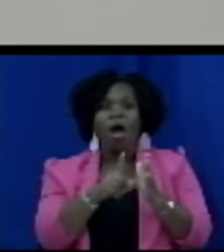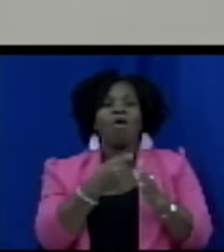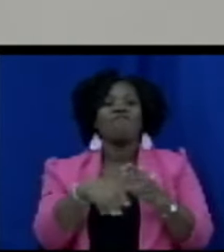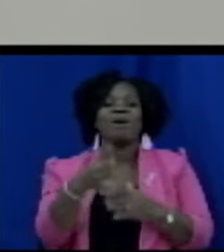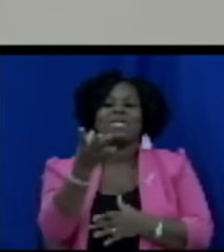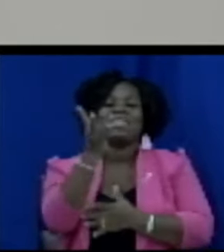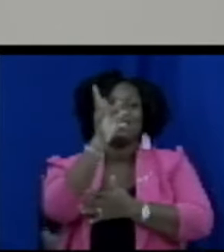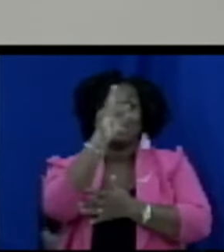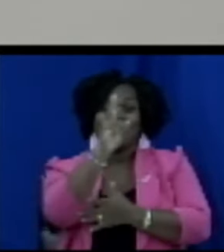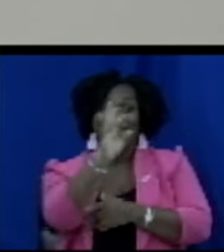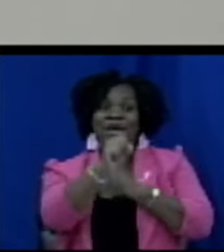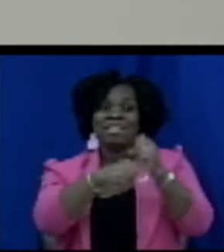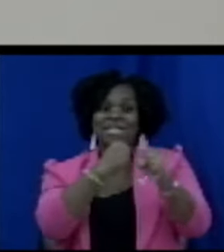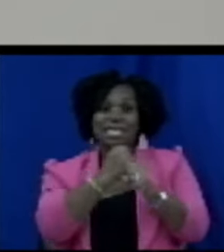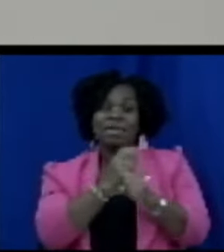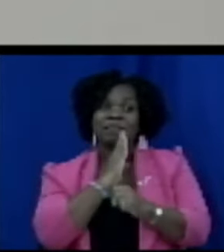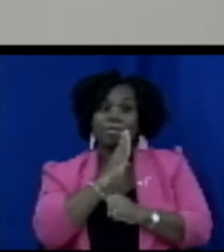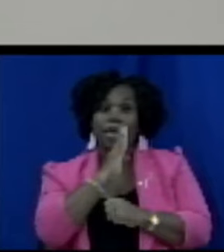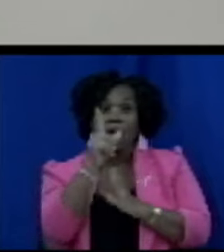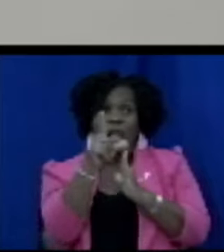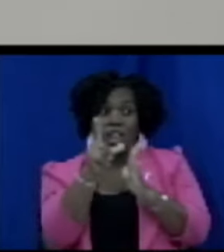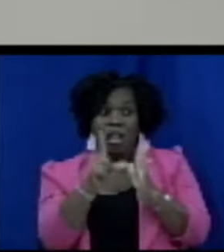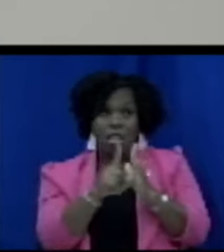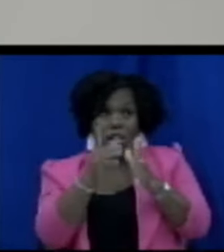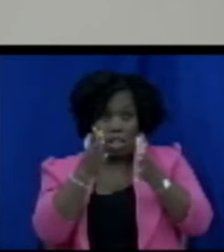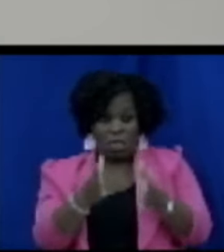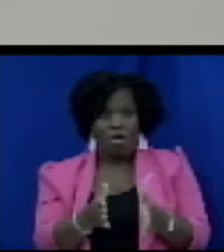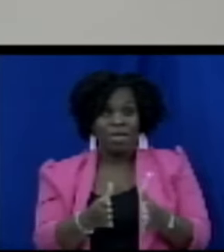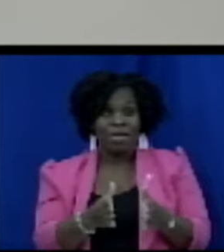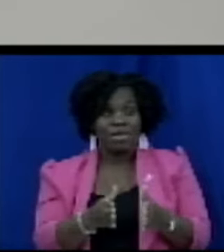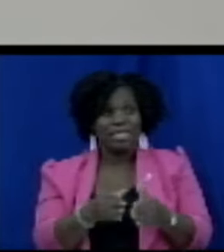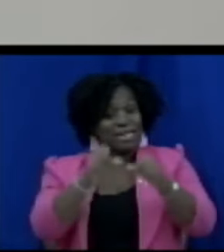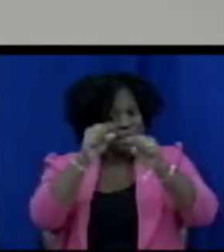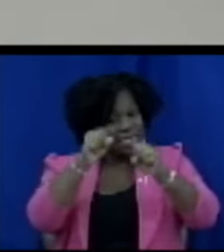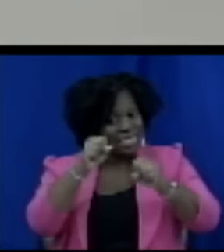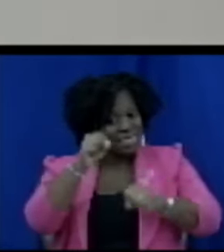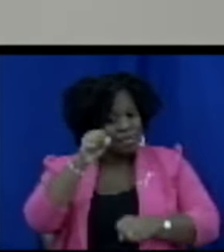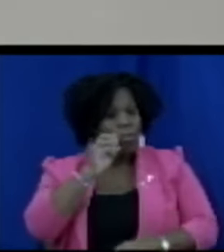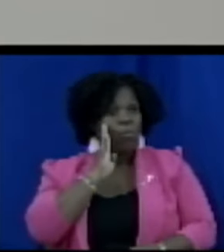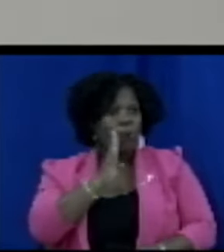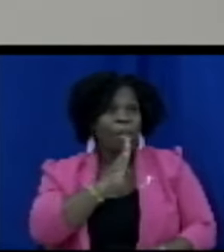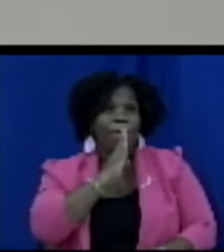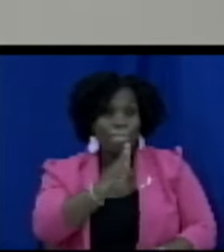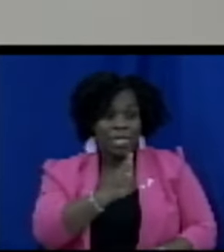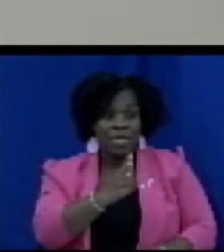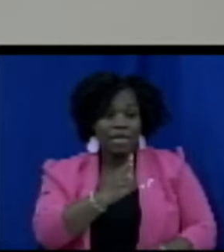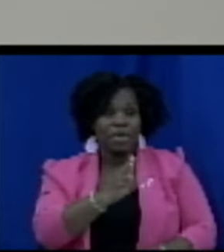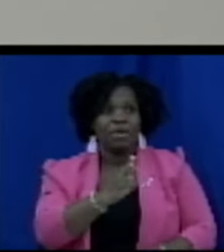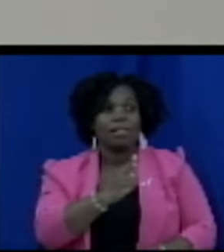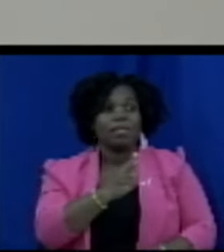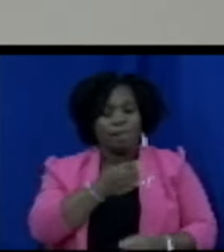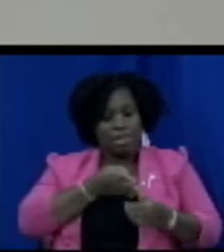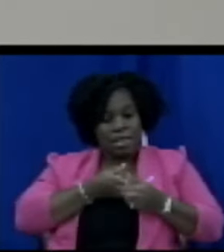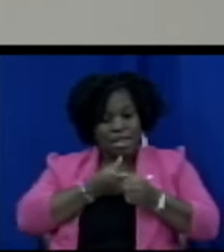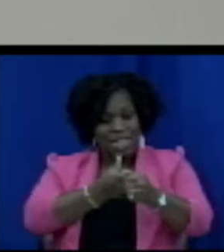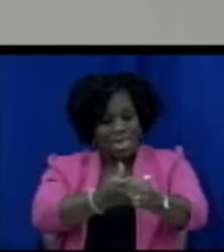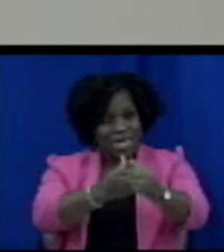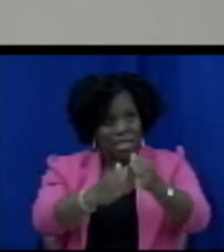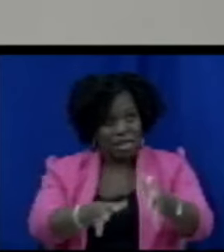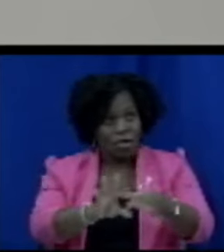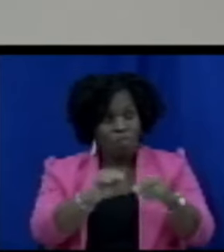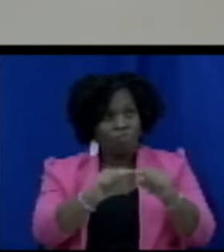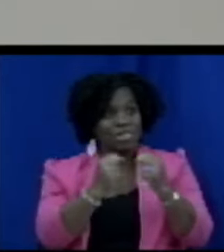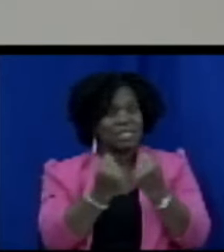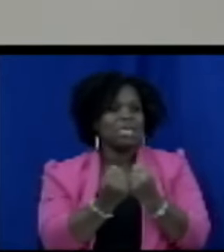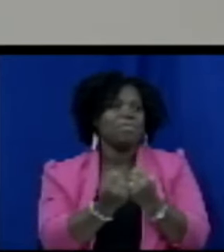years standing who shall be the chairperson of the board and now it is saying in sub section three that the minister